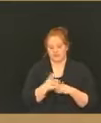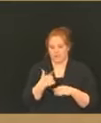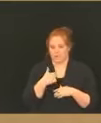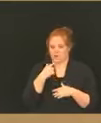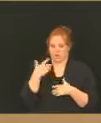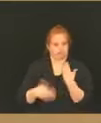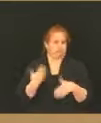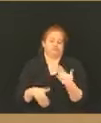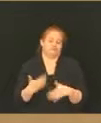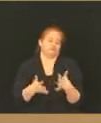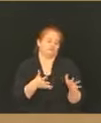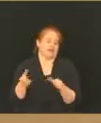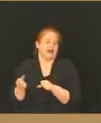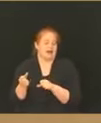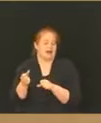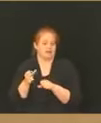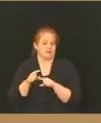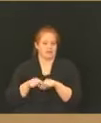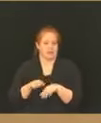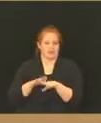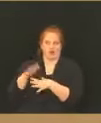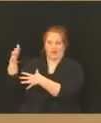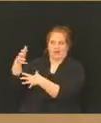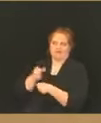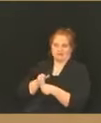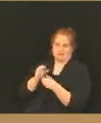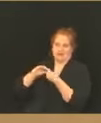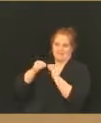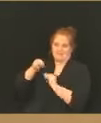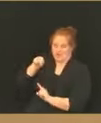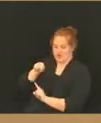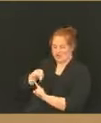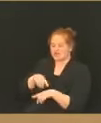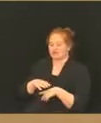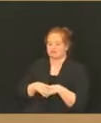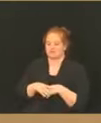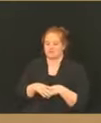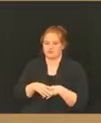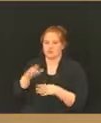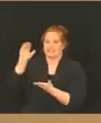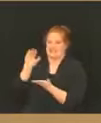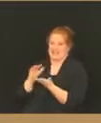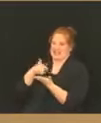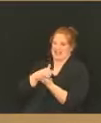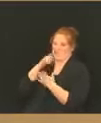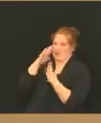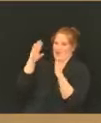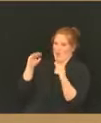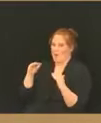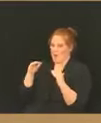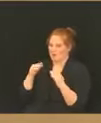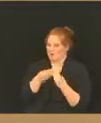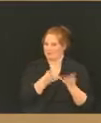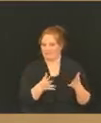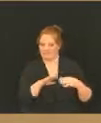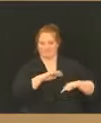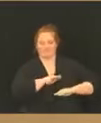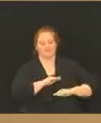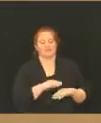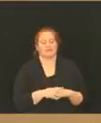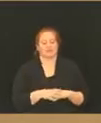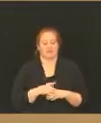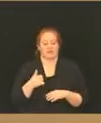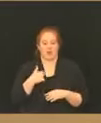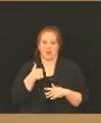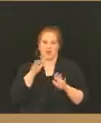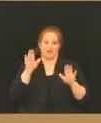quickly as we possibly can based on what allocation we get. Unfortunately, it's just much less than what we would hope. However, we have a number of excellent